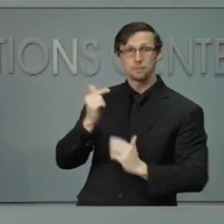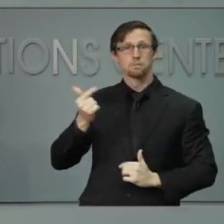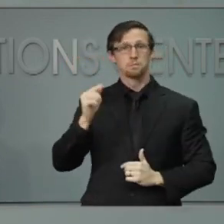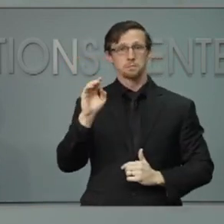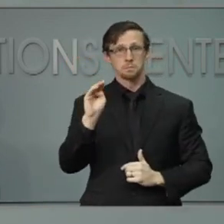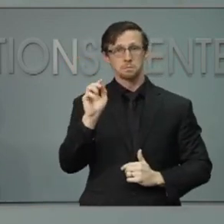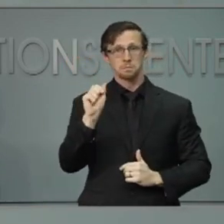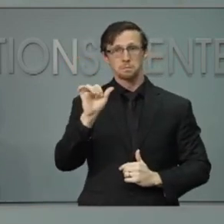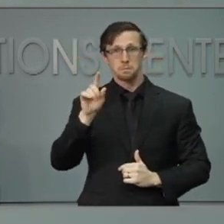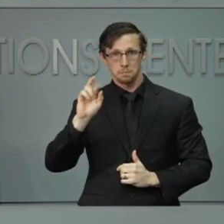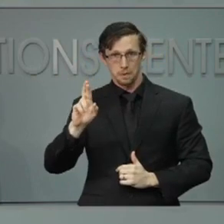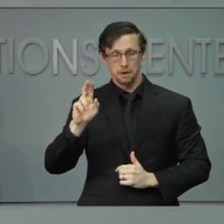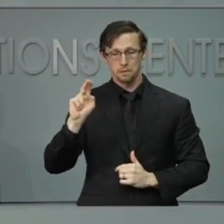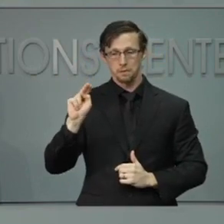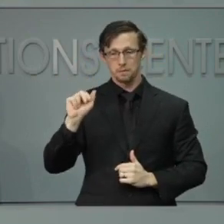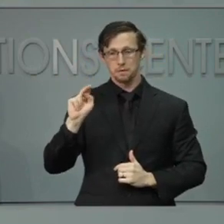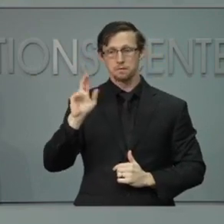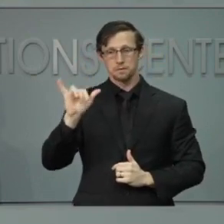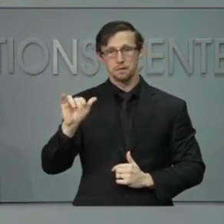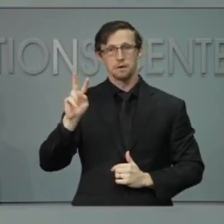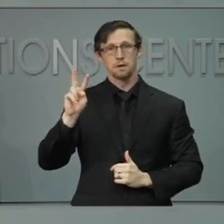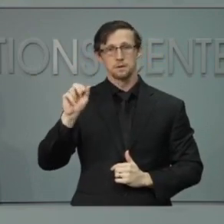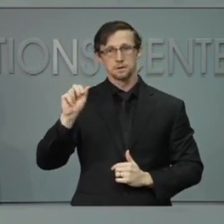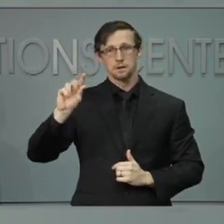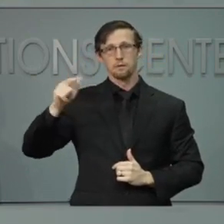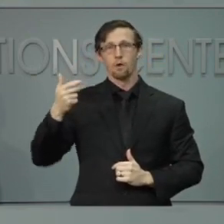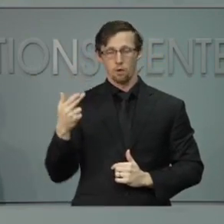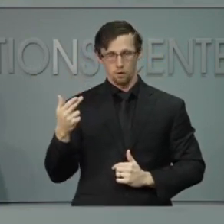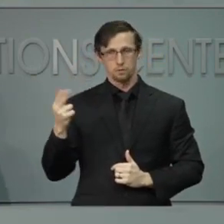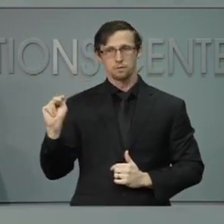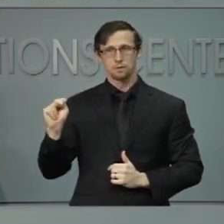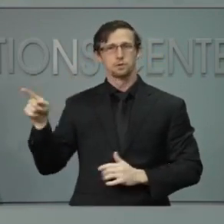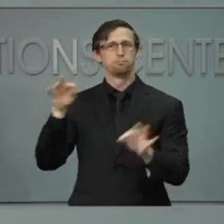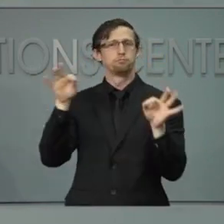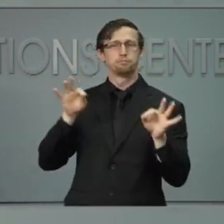Nancy Vaughn to tell us what they are doing. Mayor Vaughn?